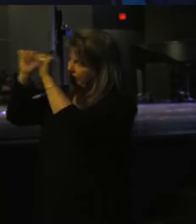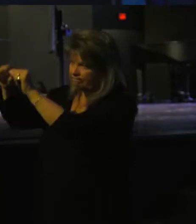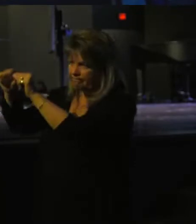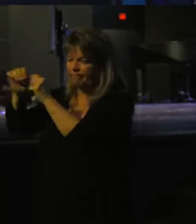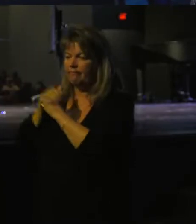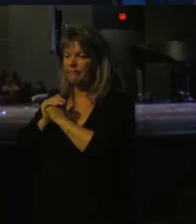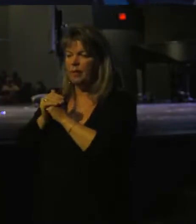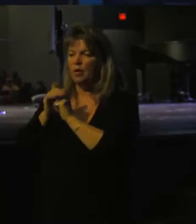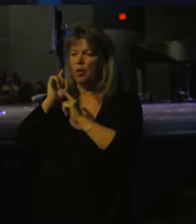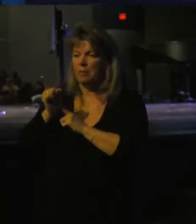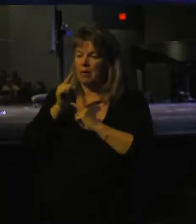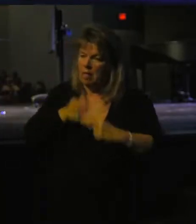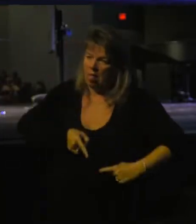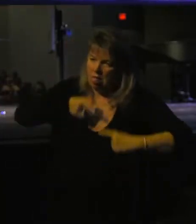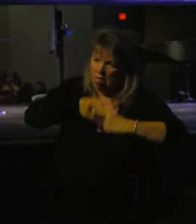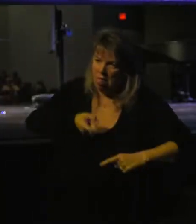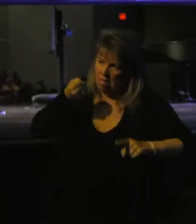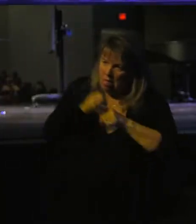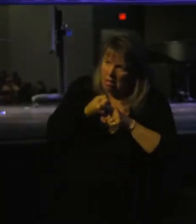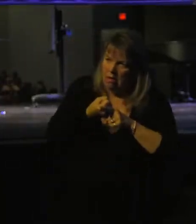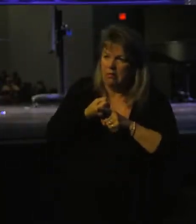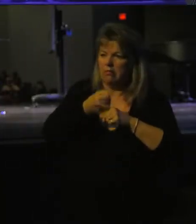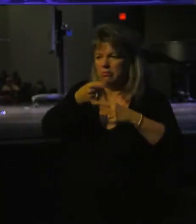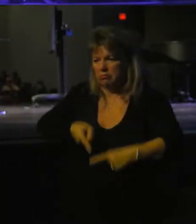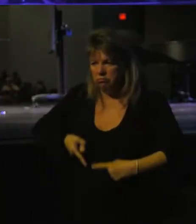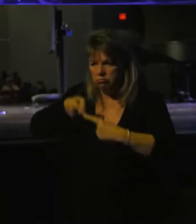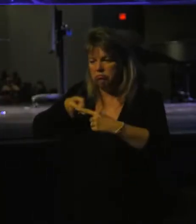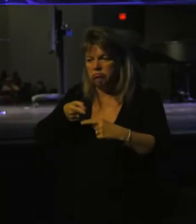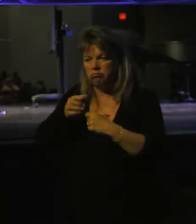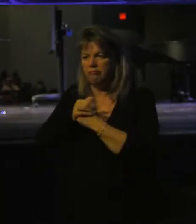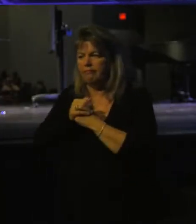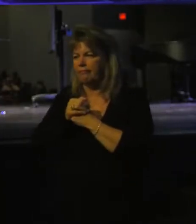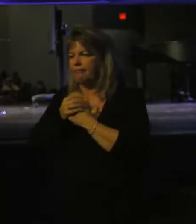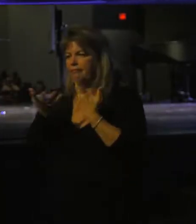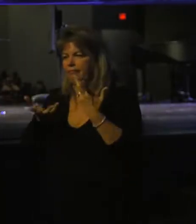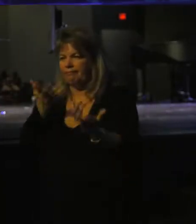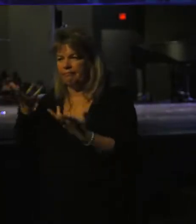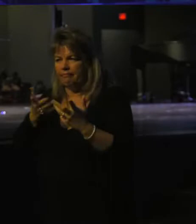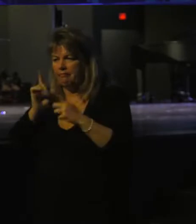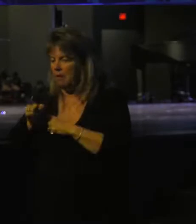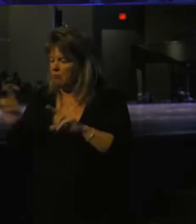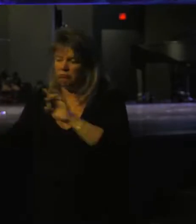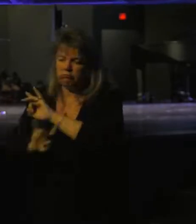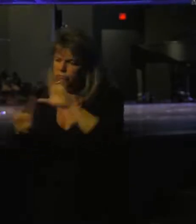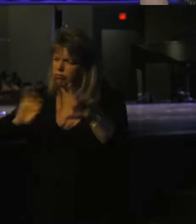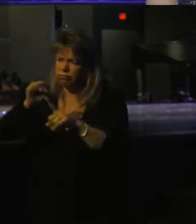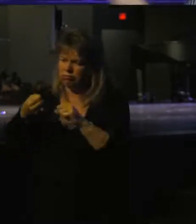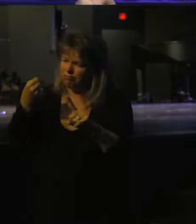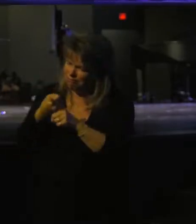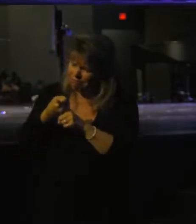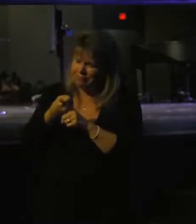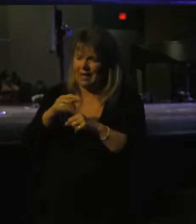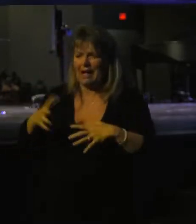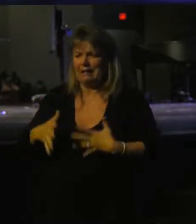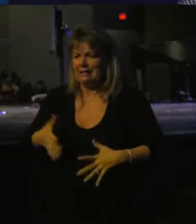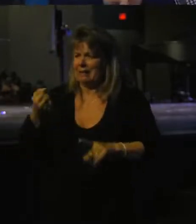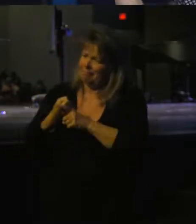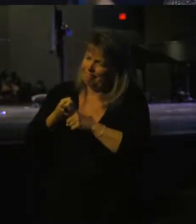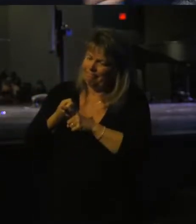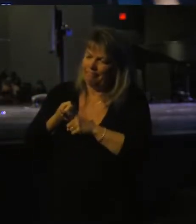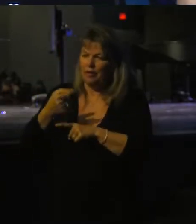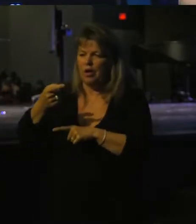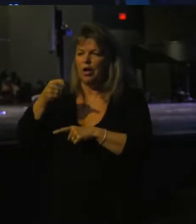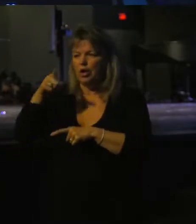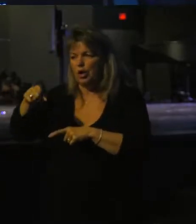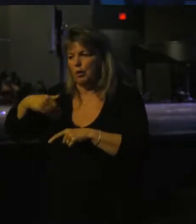when moments of struggle come, when moments of terrible situations, when anxiety kicks in, when